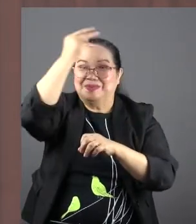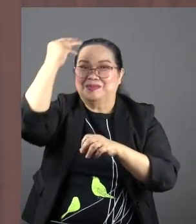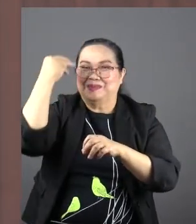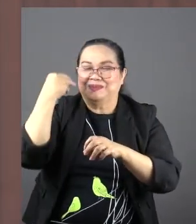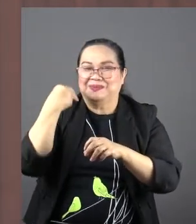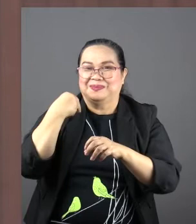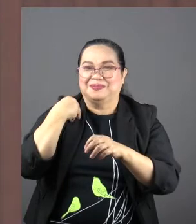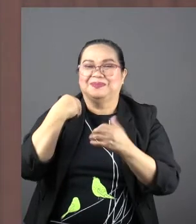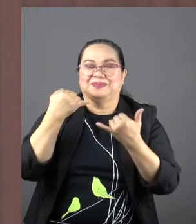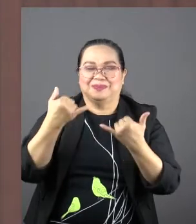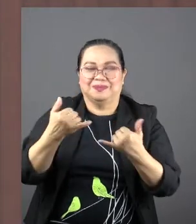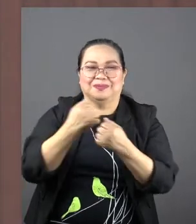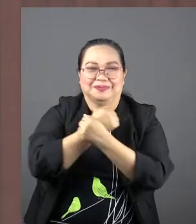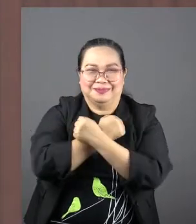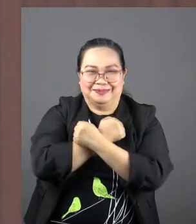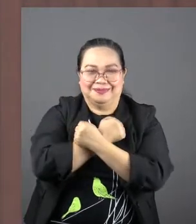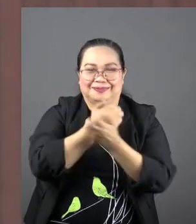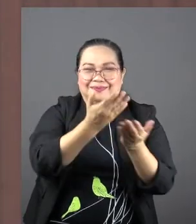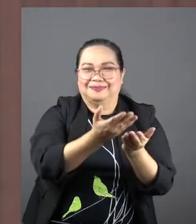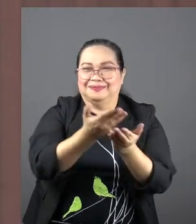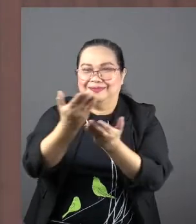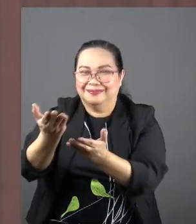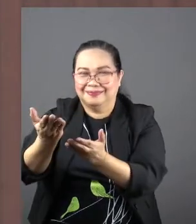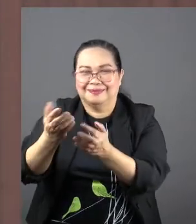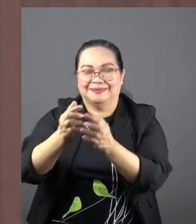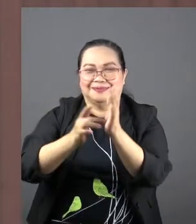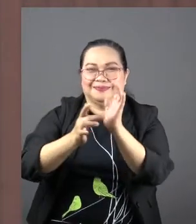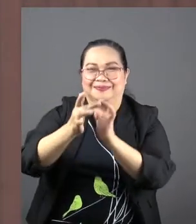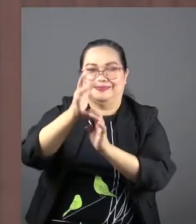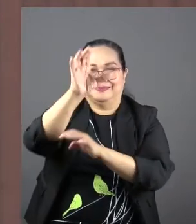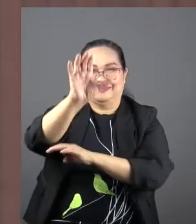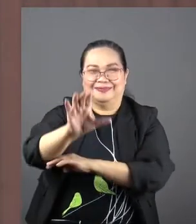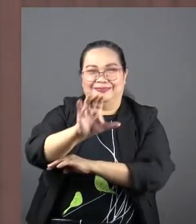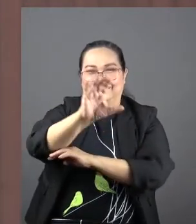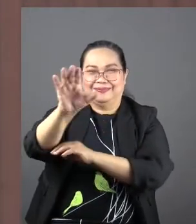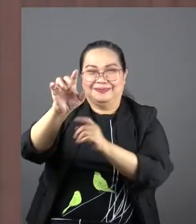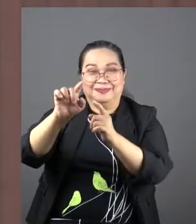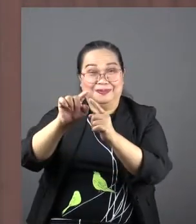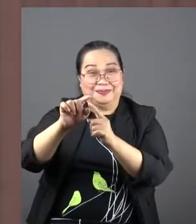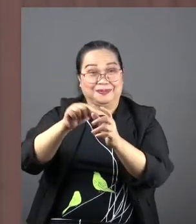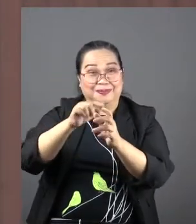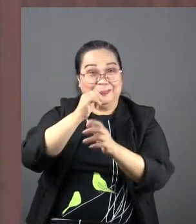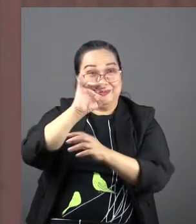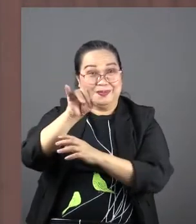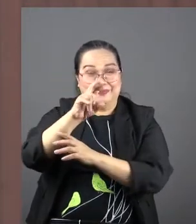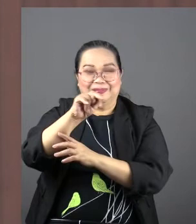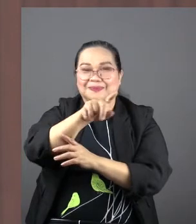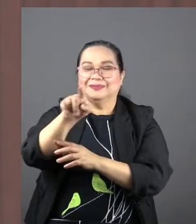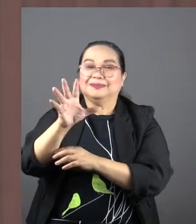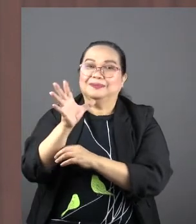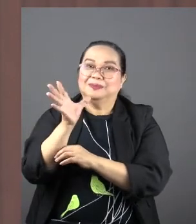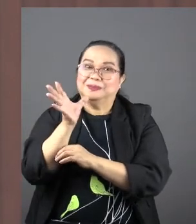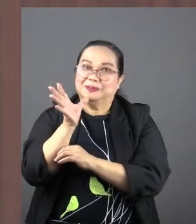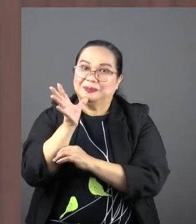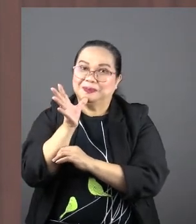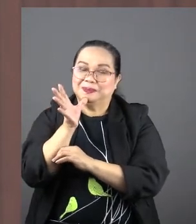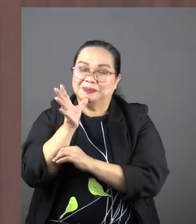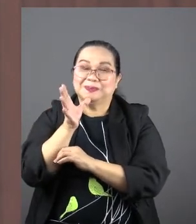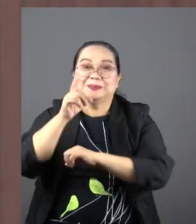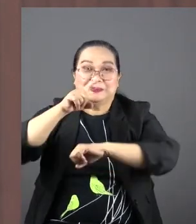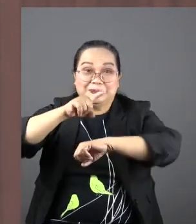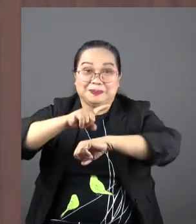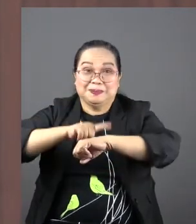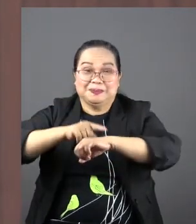This is the loving endorsement of Jesus at the cross to John. And this is what it means for us moms. At a certain